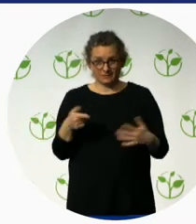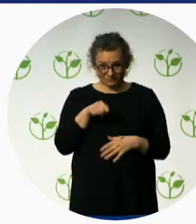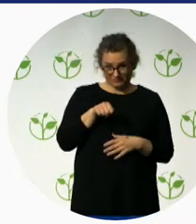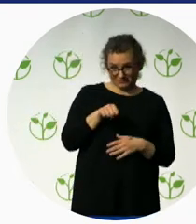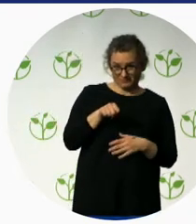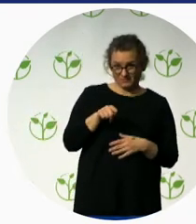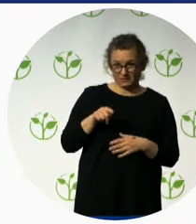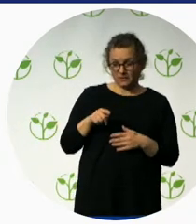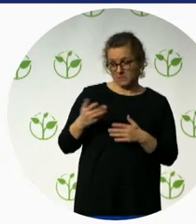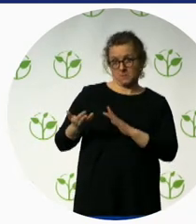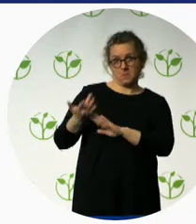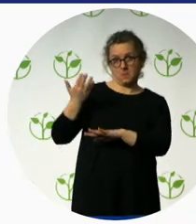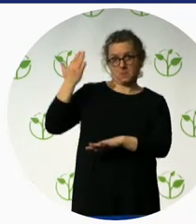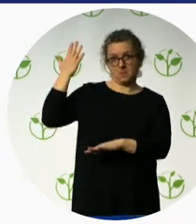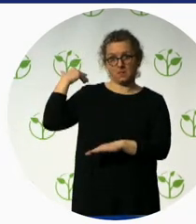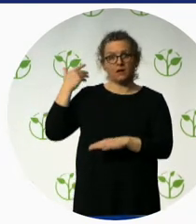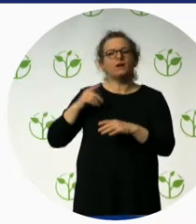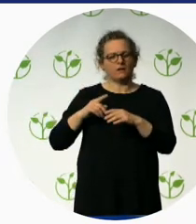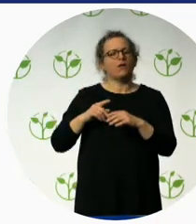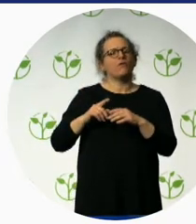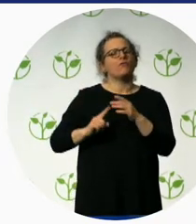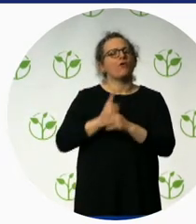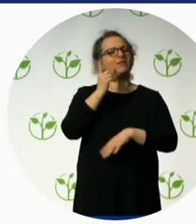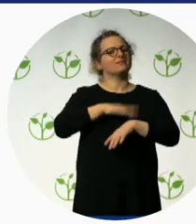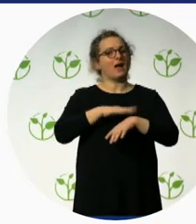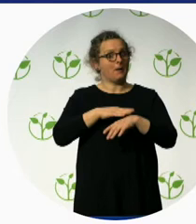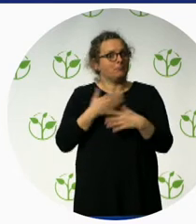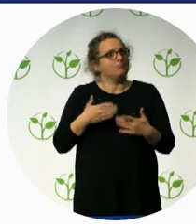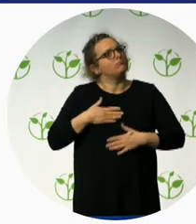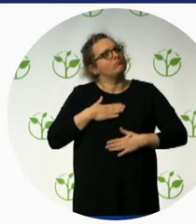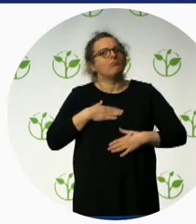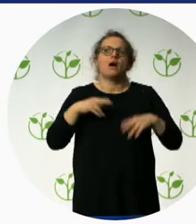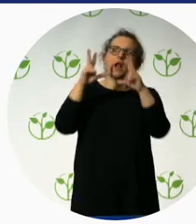and to make sustainability, we